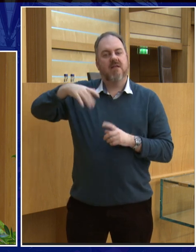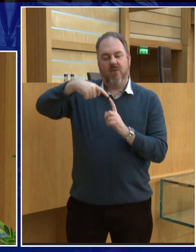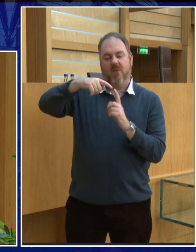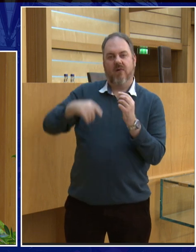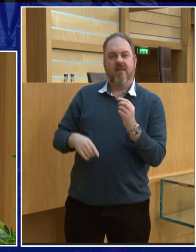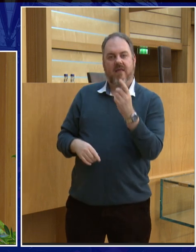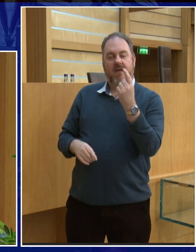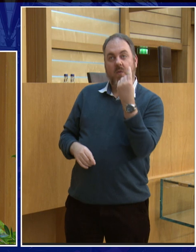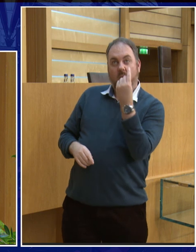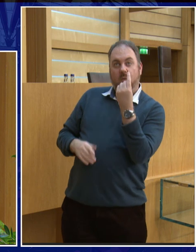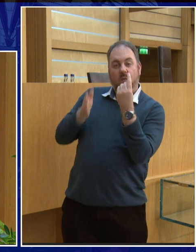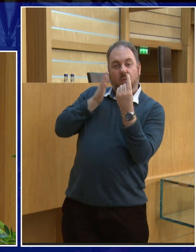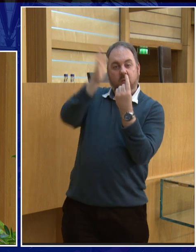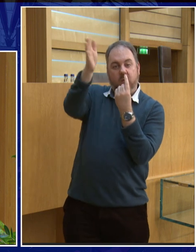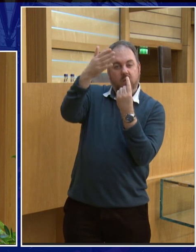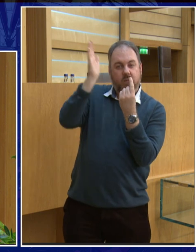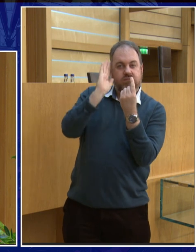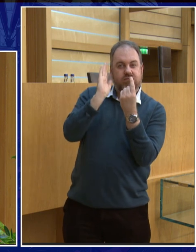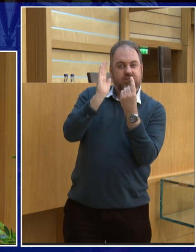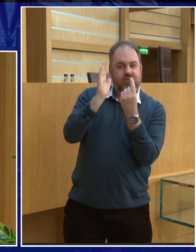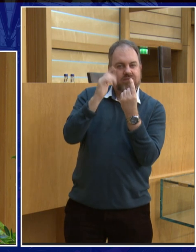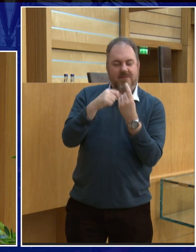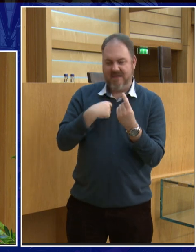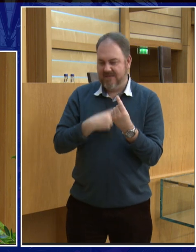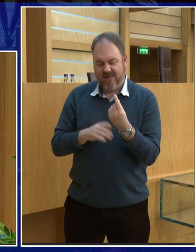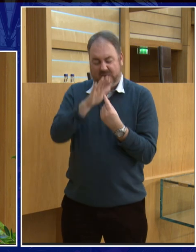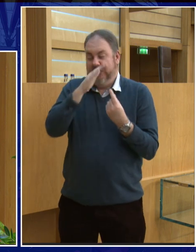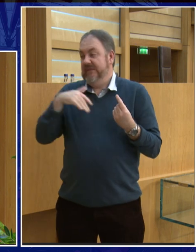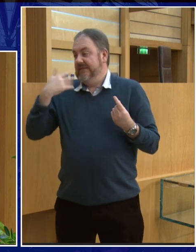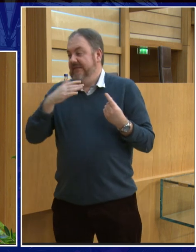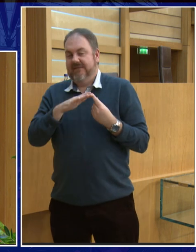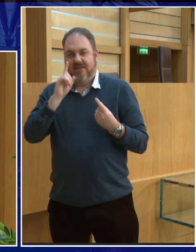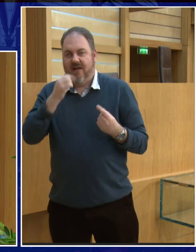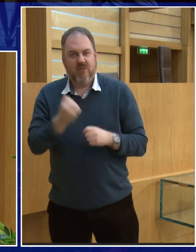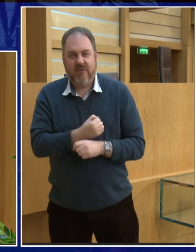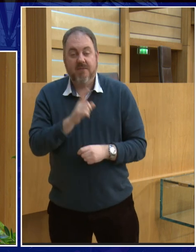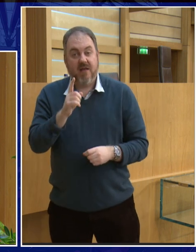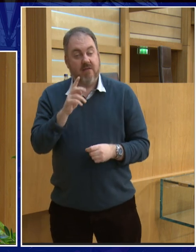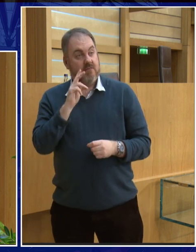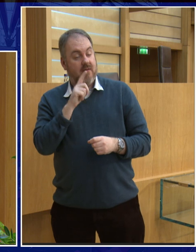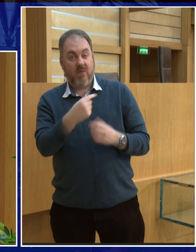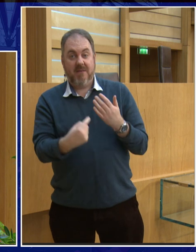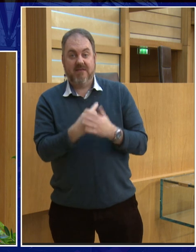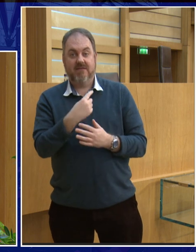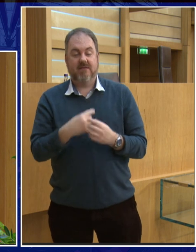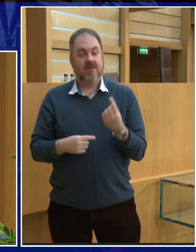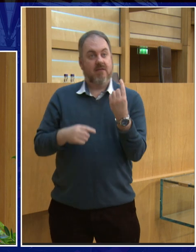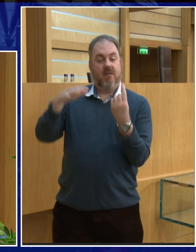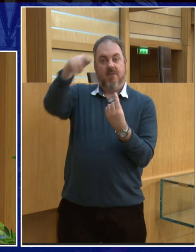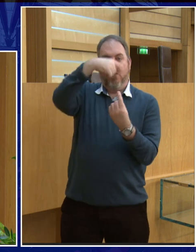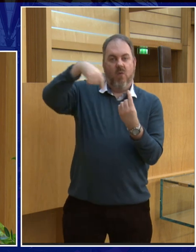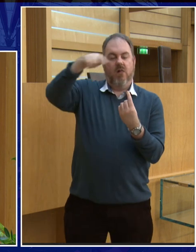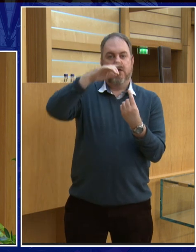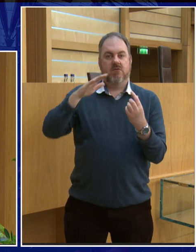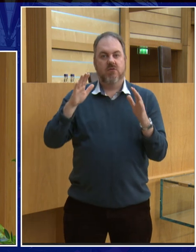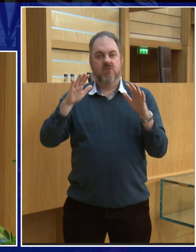on their finger they can sort of just balance it really carefully I've tried it a few times and I just burn my finger so I'm not very good at it but if you do that the problem is as the ball starts